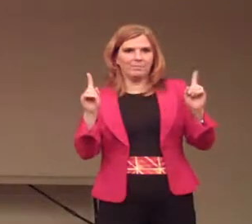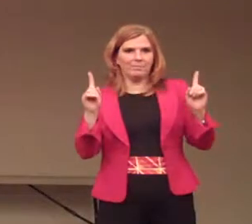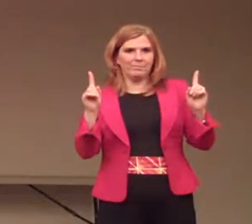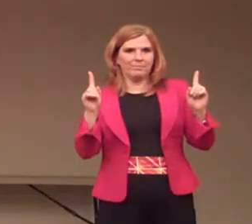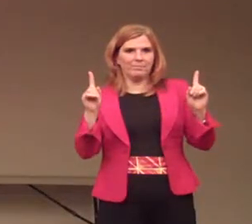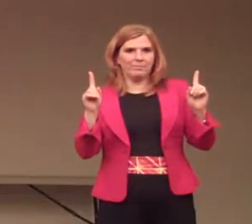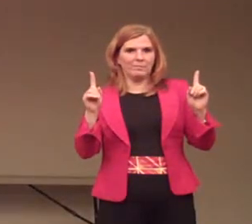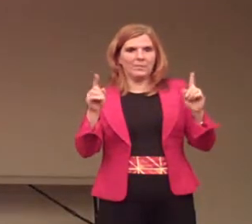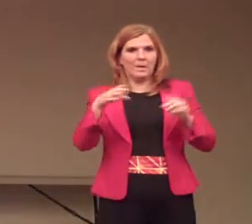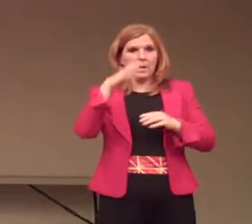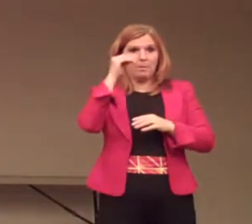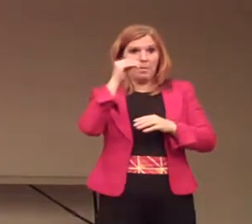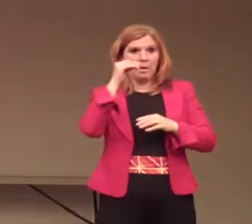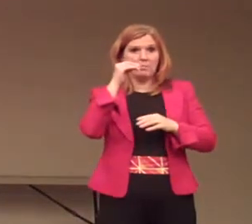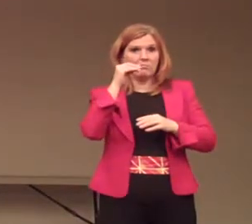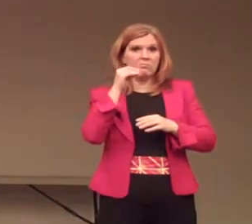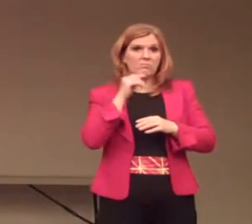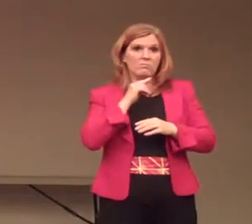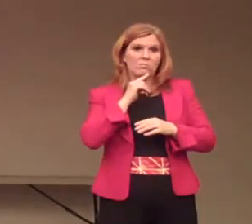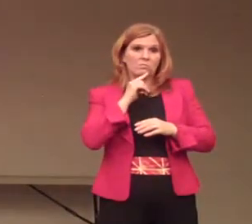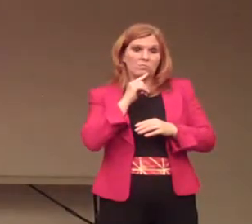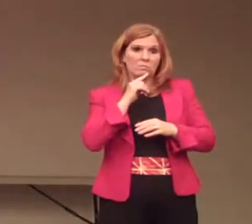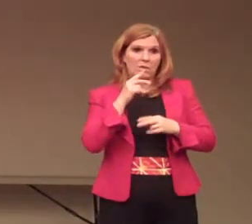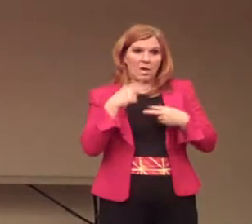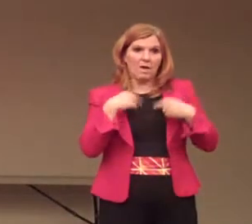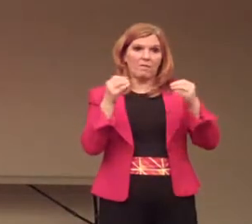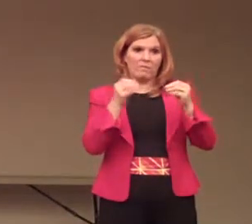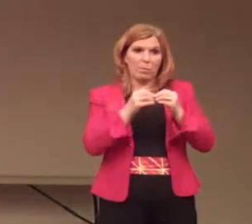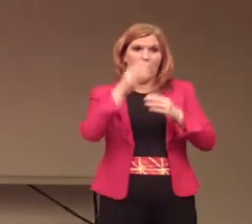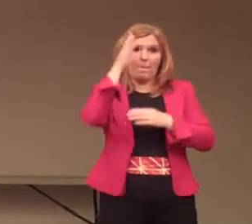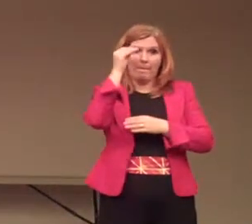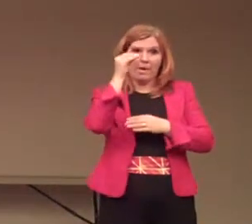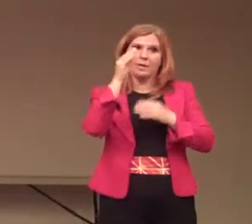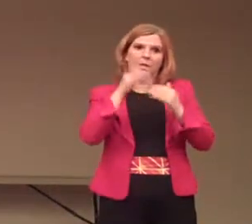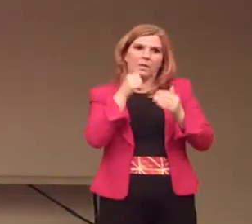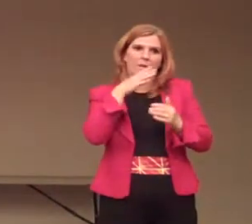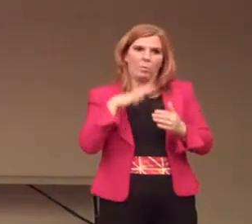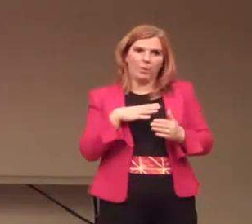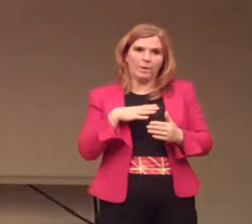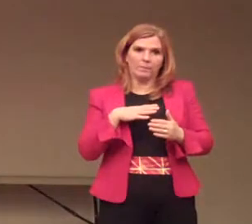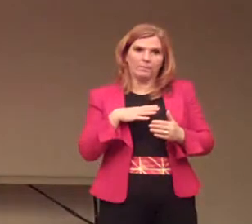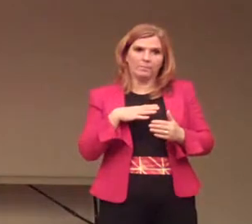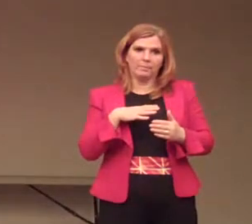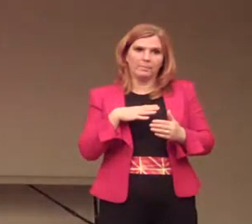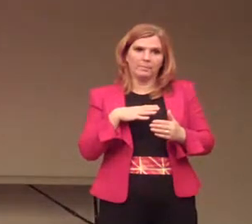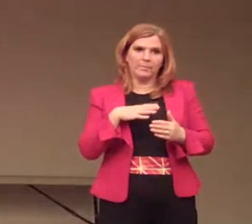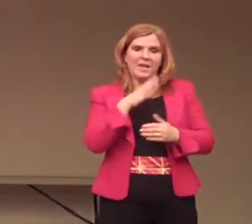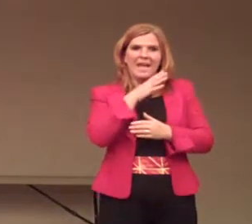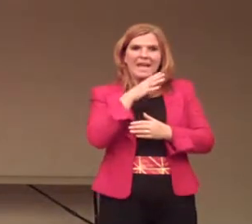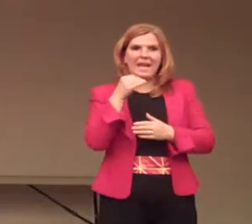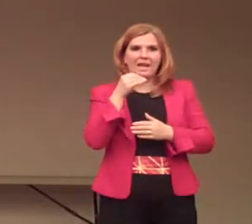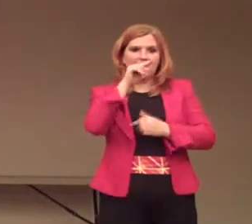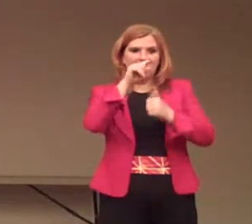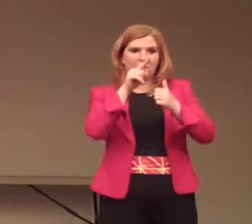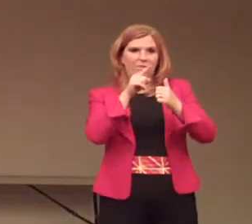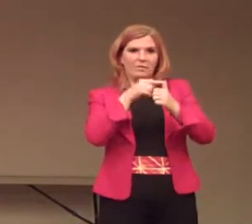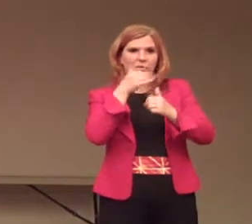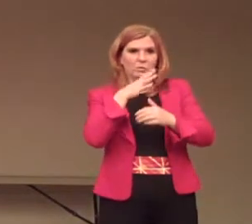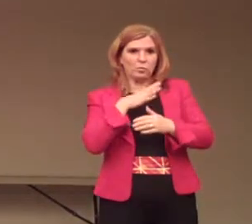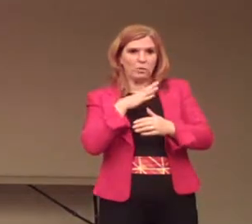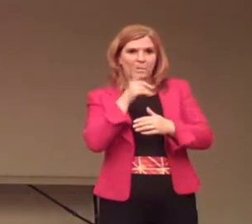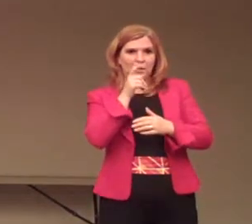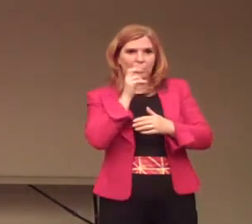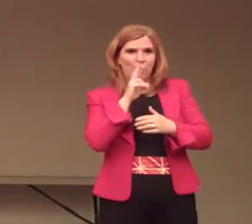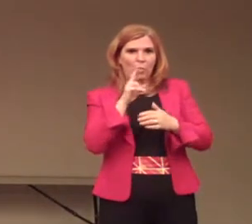Frontiers generally have more men than women. And the first women